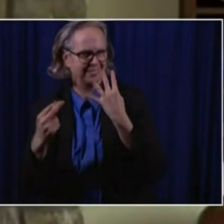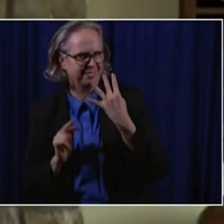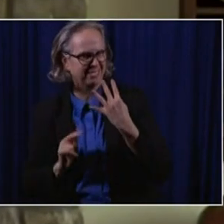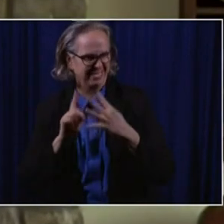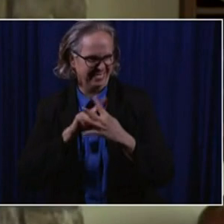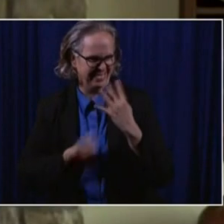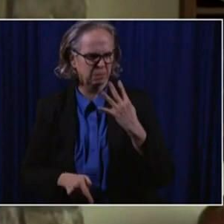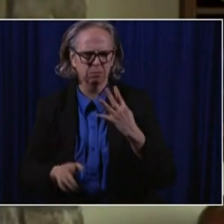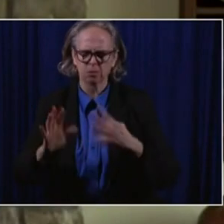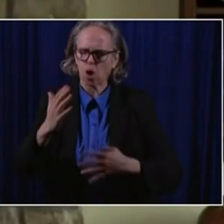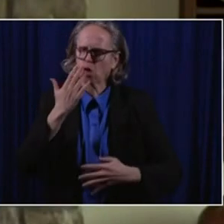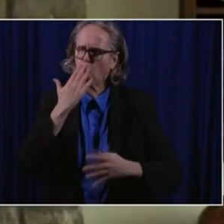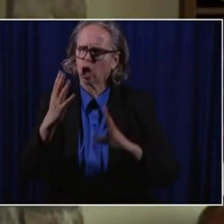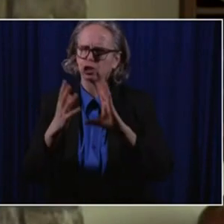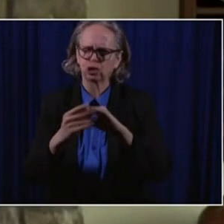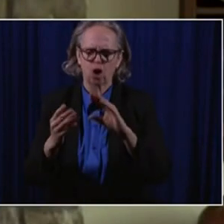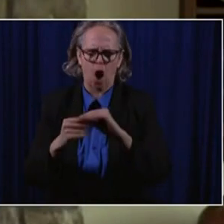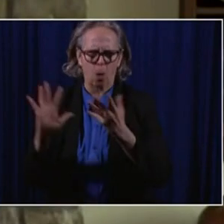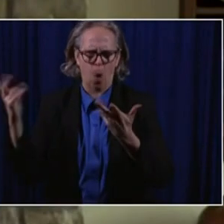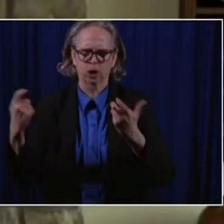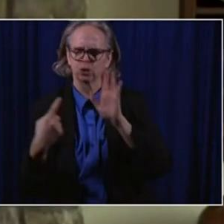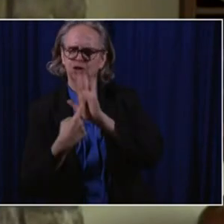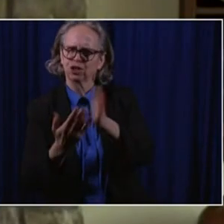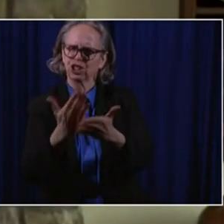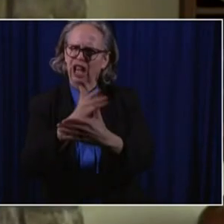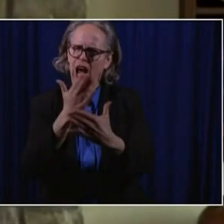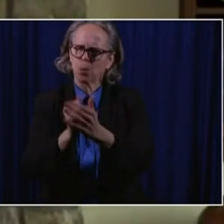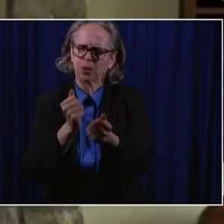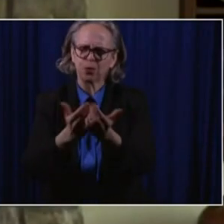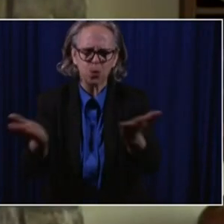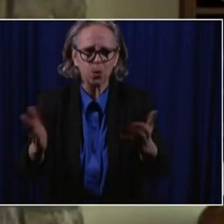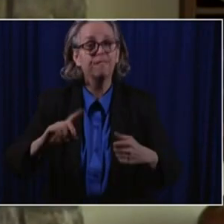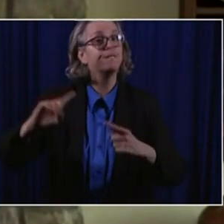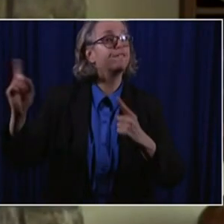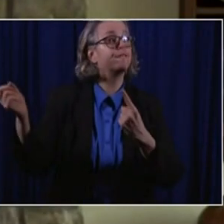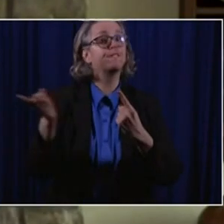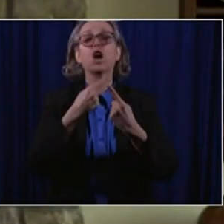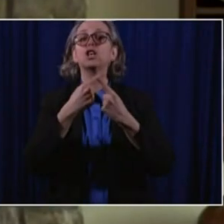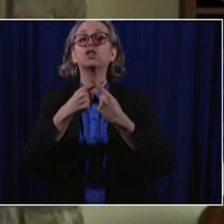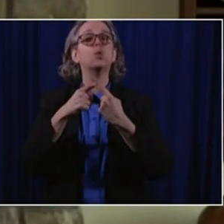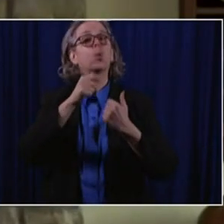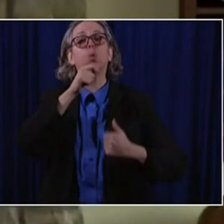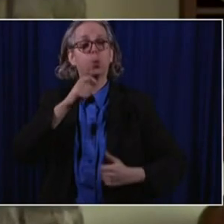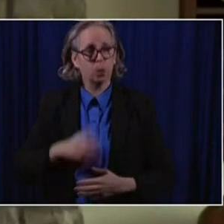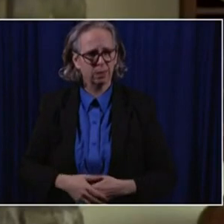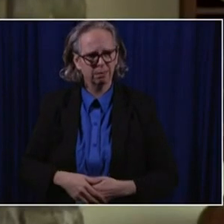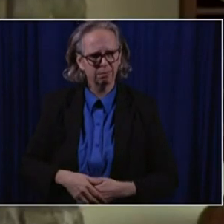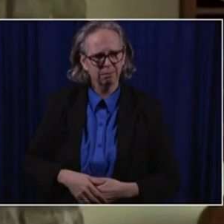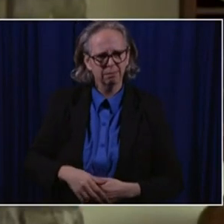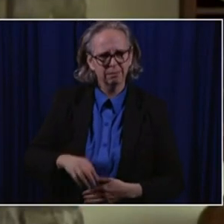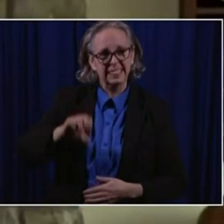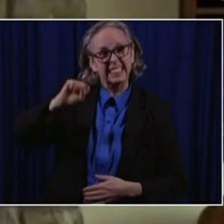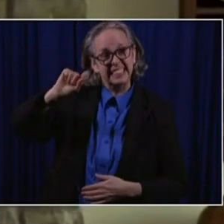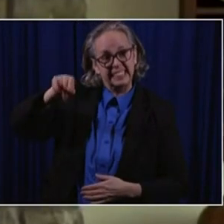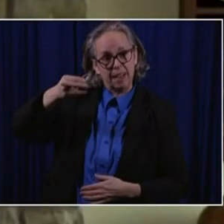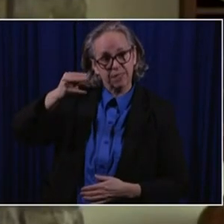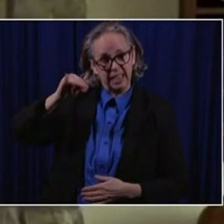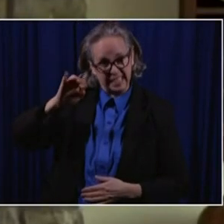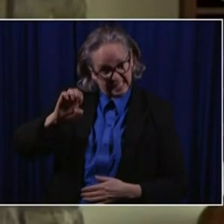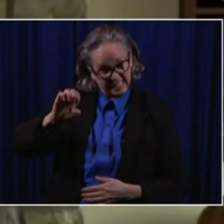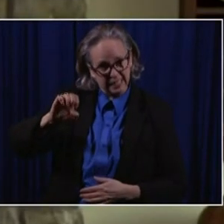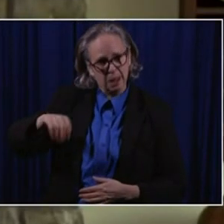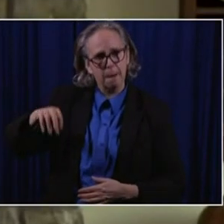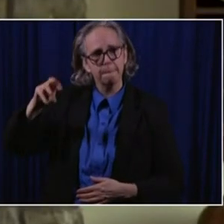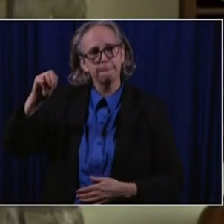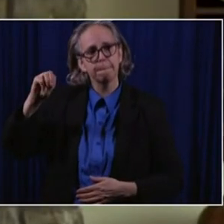gone through. First, I'd like to introduce you to Stephanie Marshall, a respiratory therapist at Grant Medical